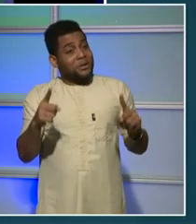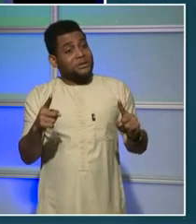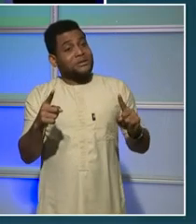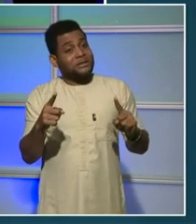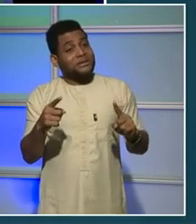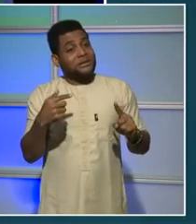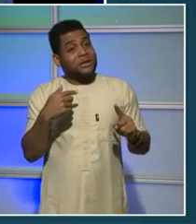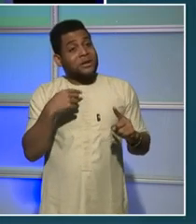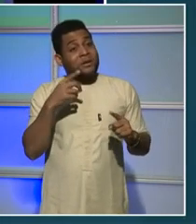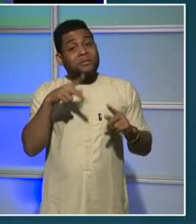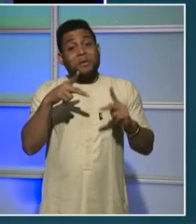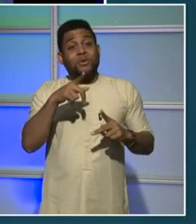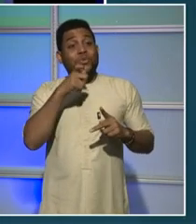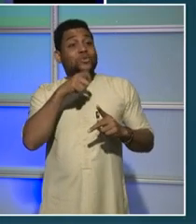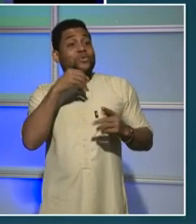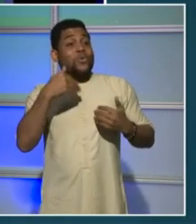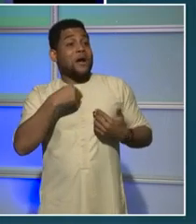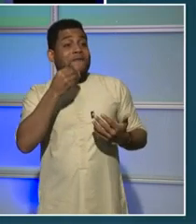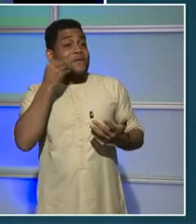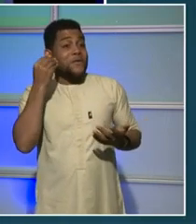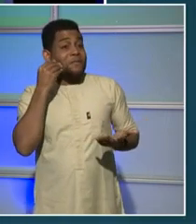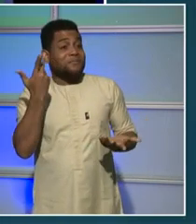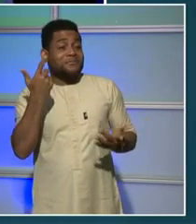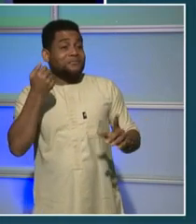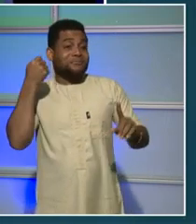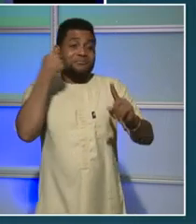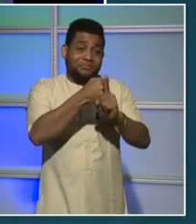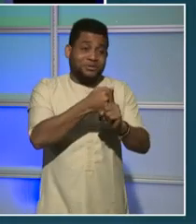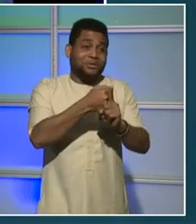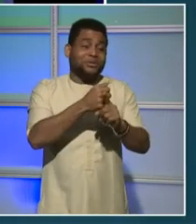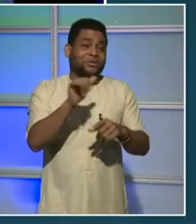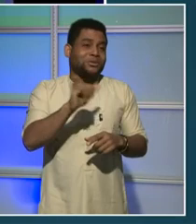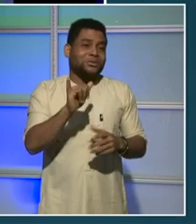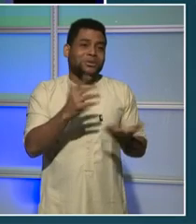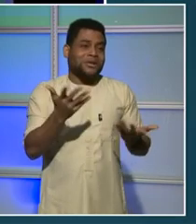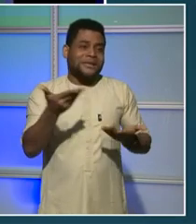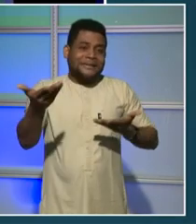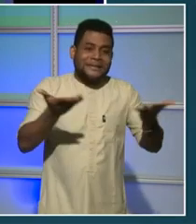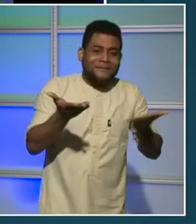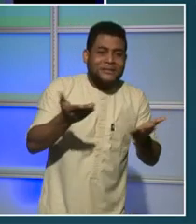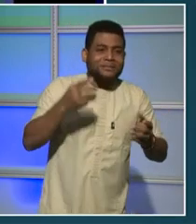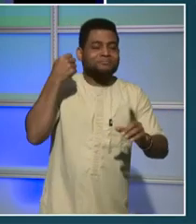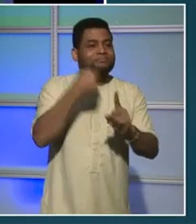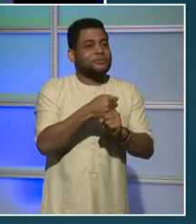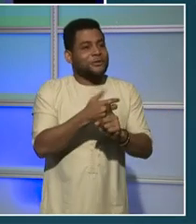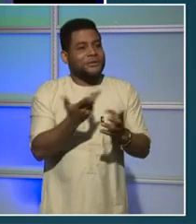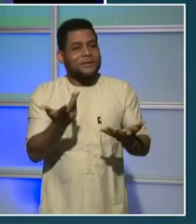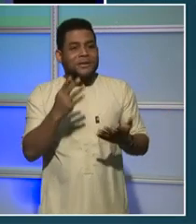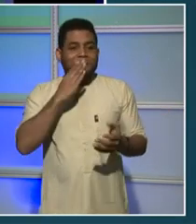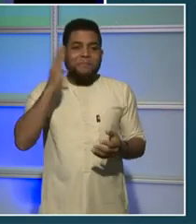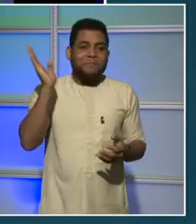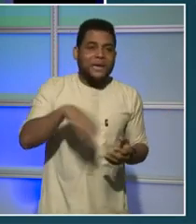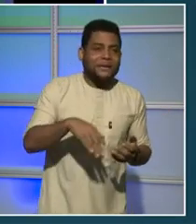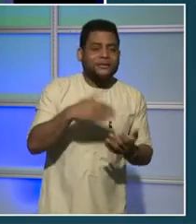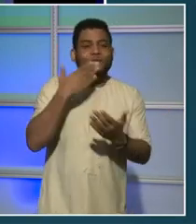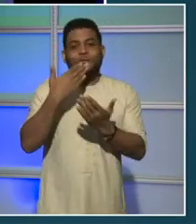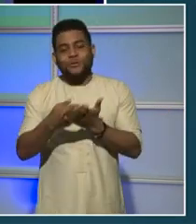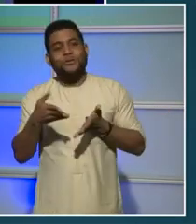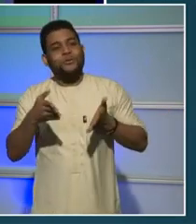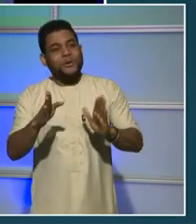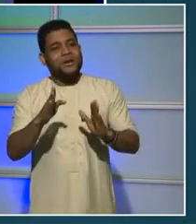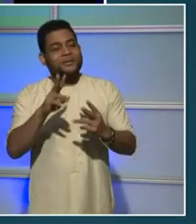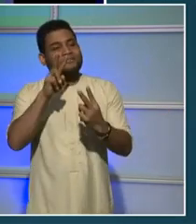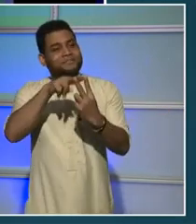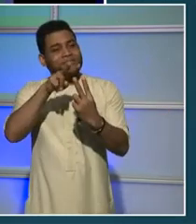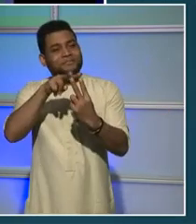has also been impacted by the pandemic in some very good ways. We've learned some things about how our system can work in